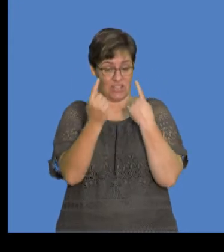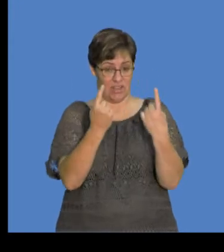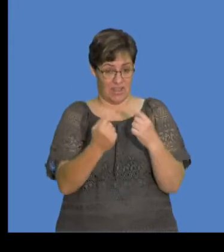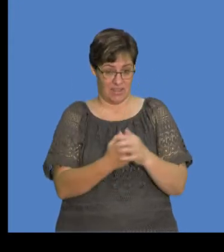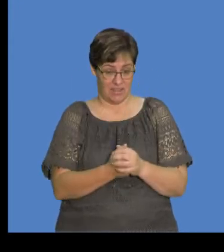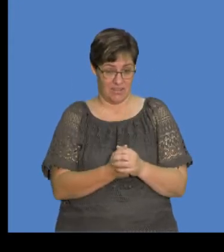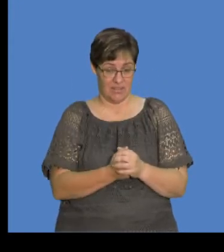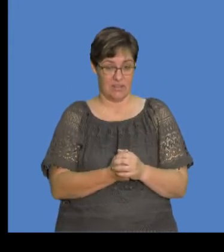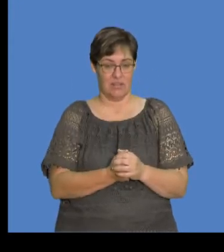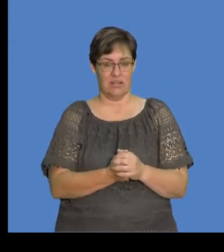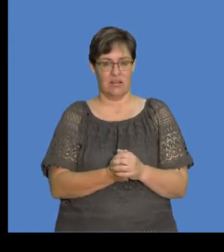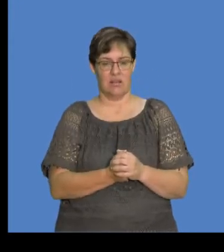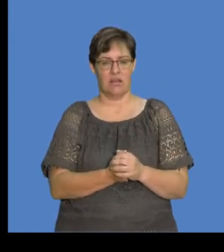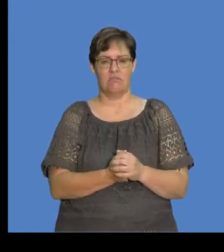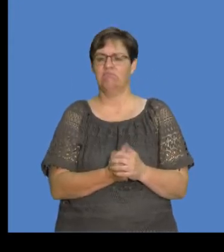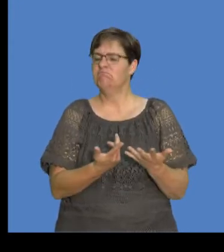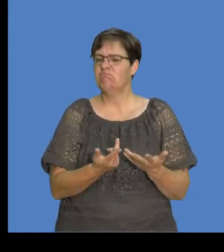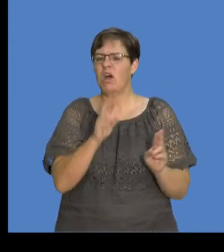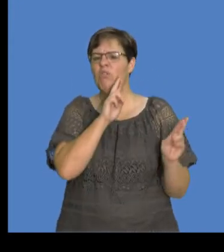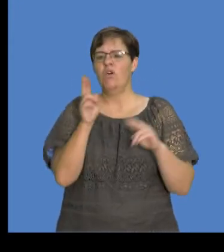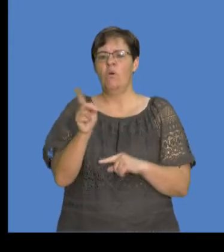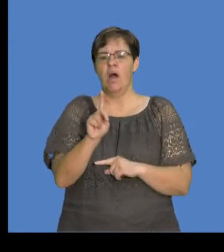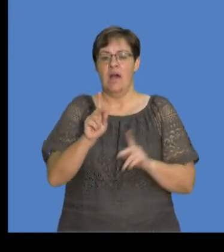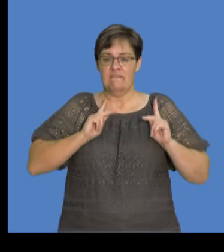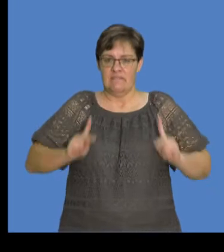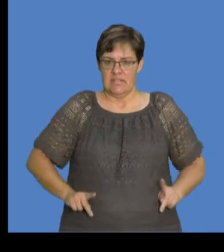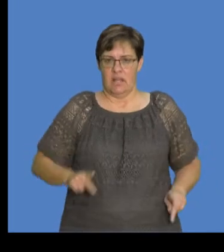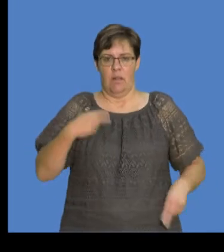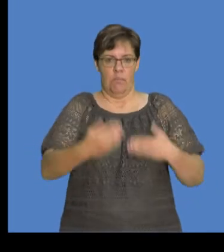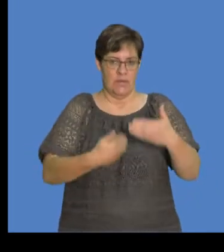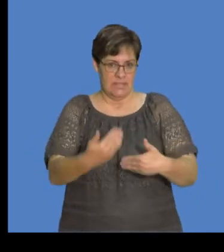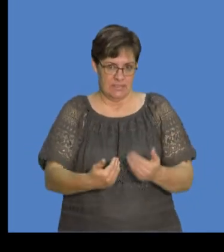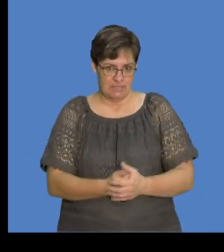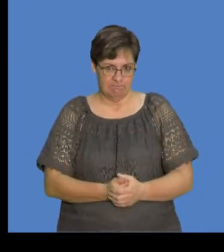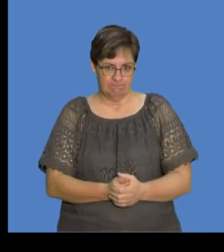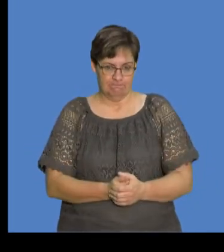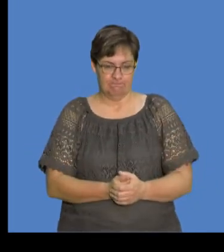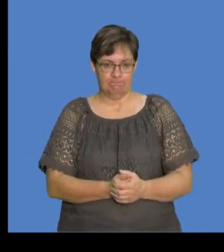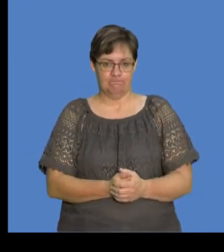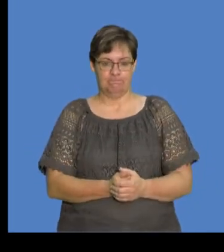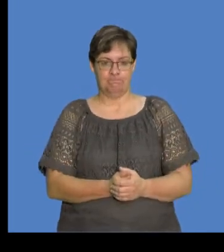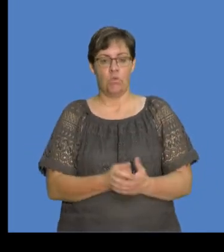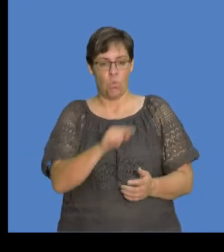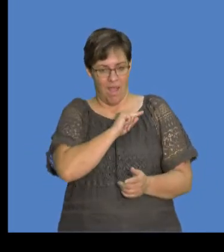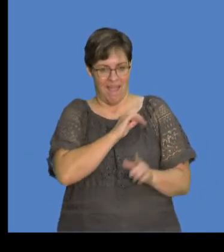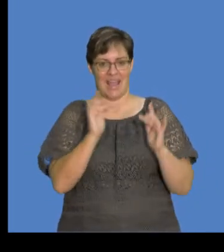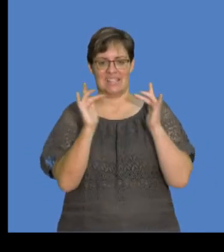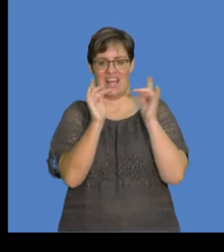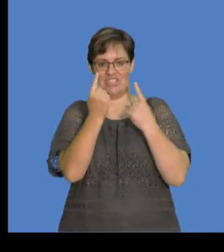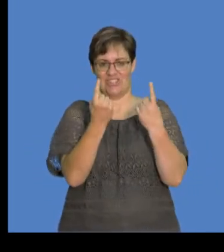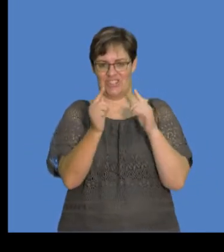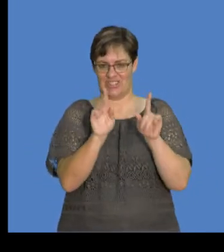and then this contact is what we refer to as a physical process, okay? So this is a physical